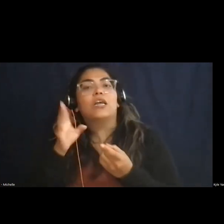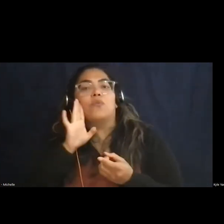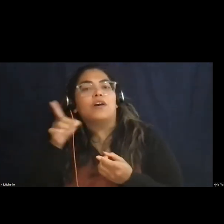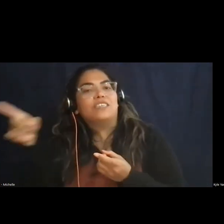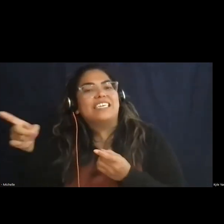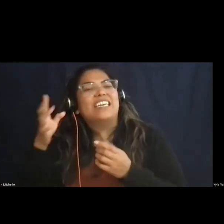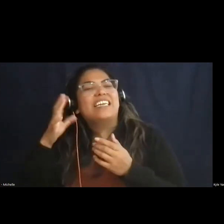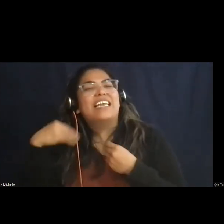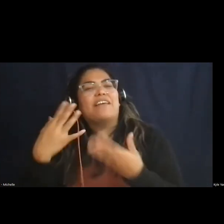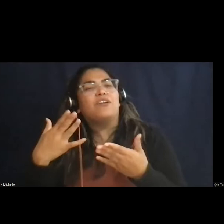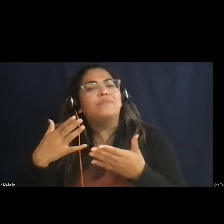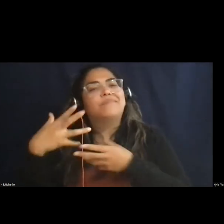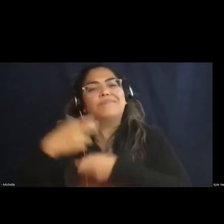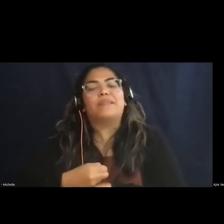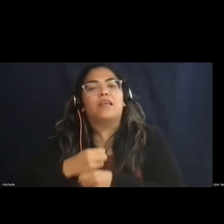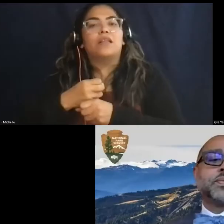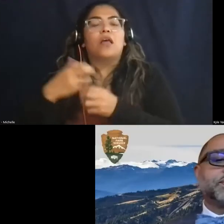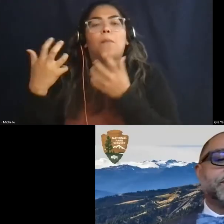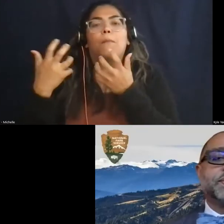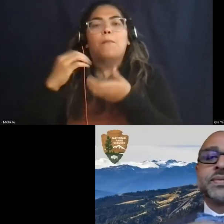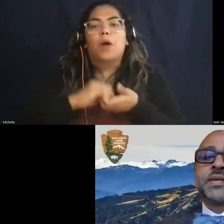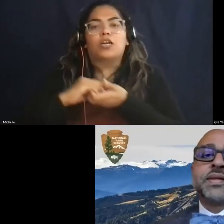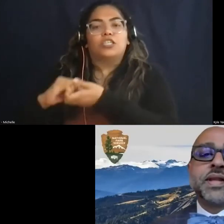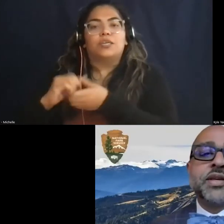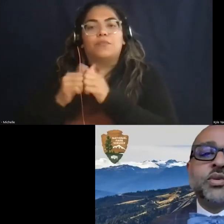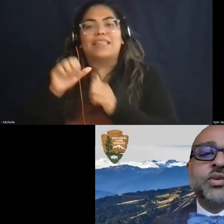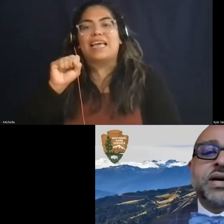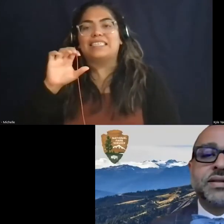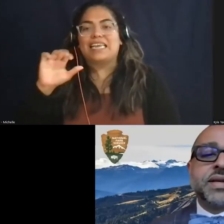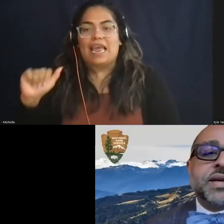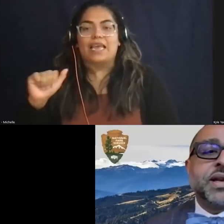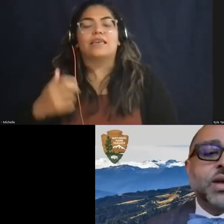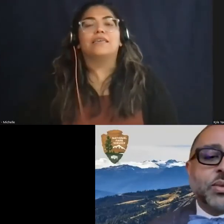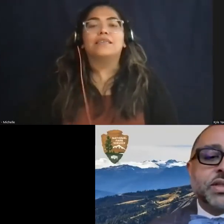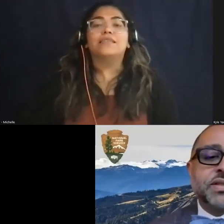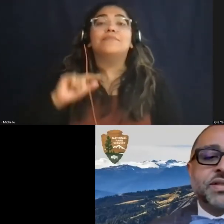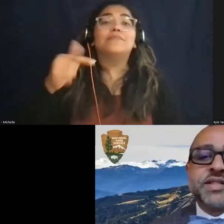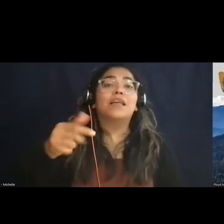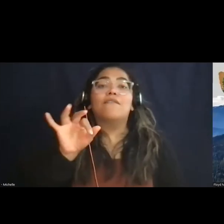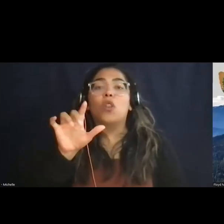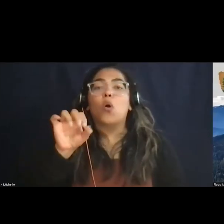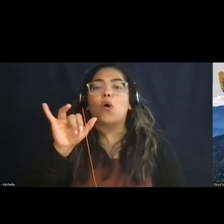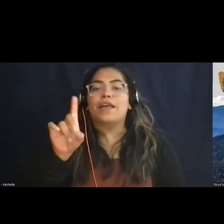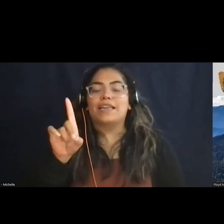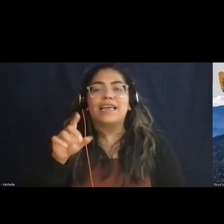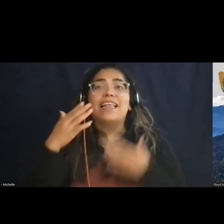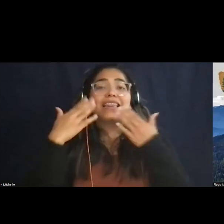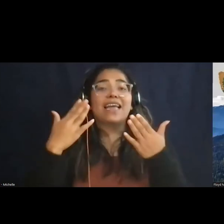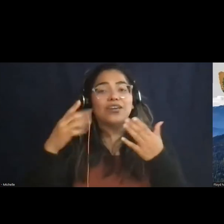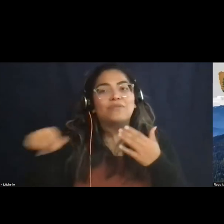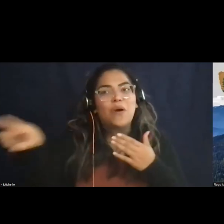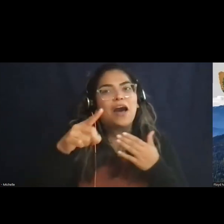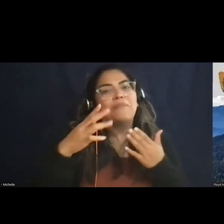with the SCA. Over to you, Floyd. Thank you, Kyle. Hello, everyone. It's good to see everybody in the room. My